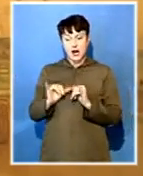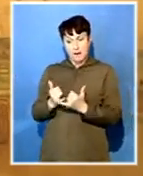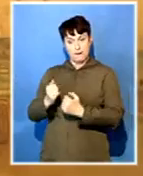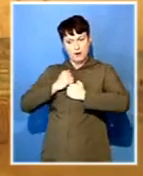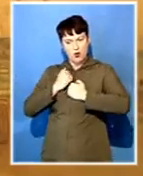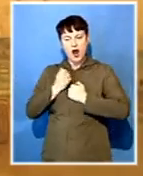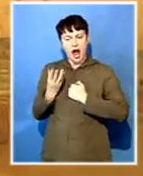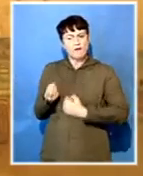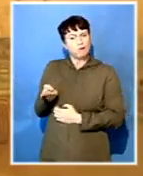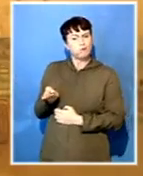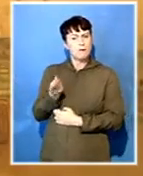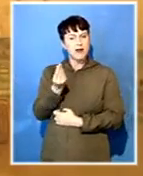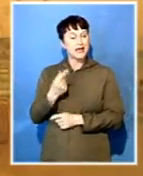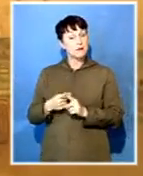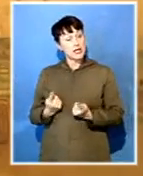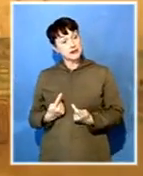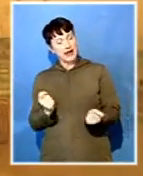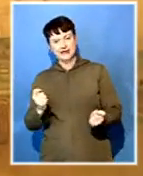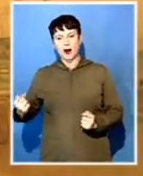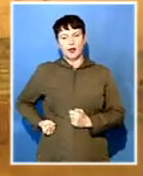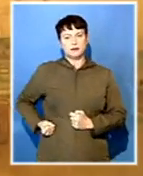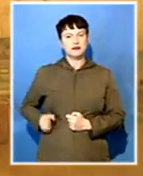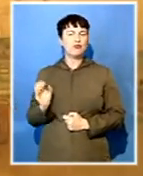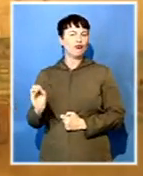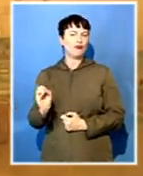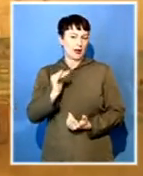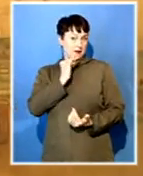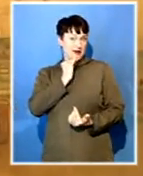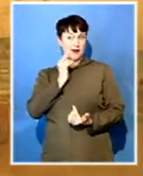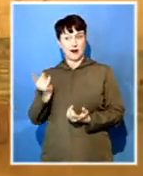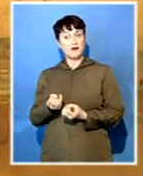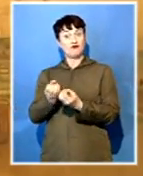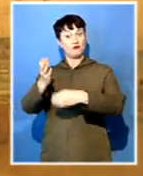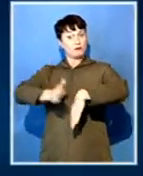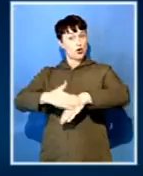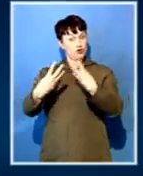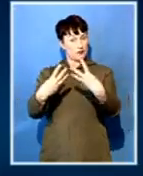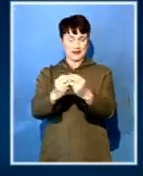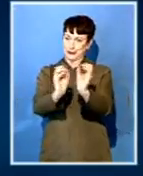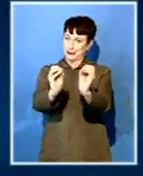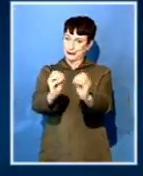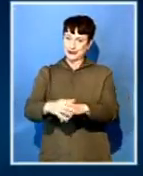where they have money available. And so it means that they won't create more jobs. And so